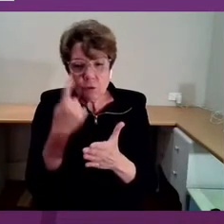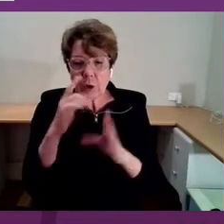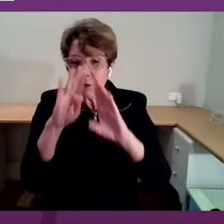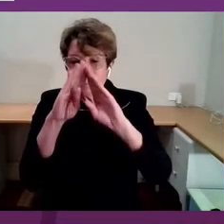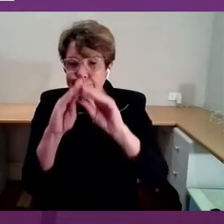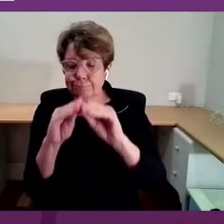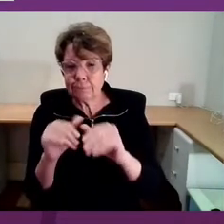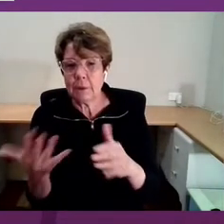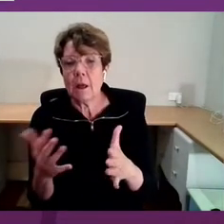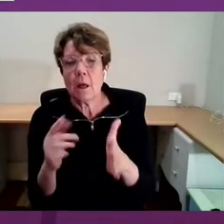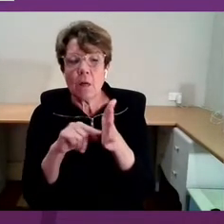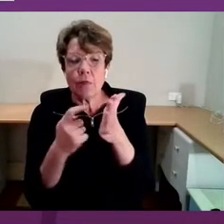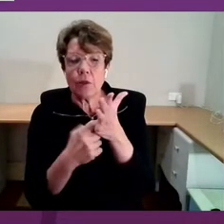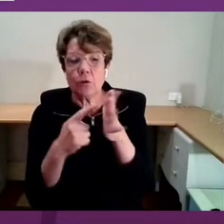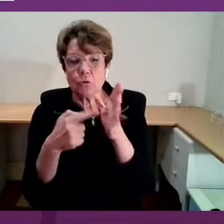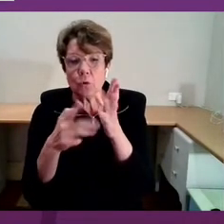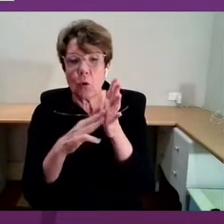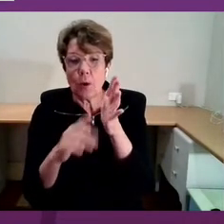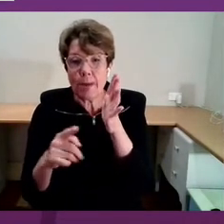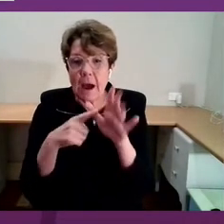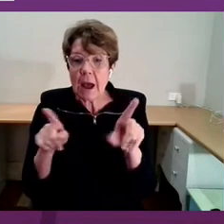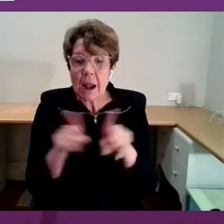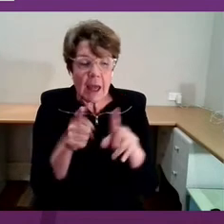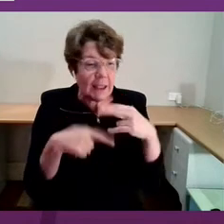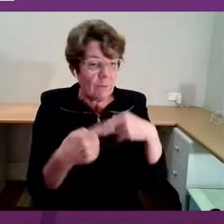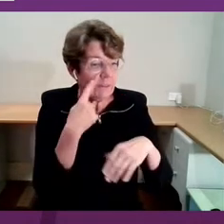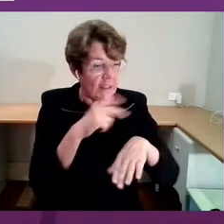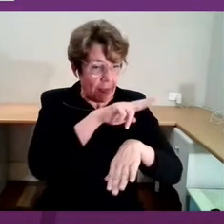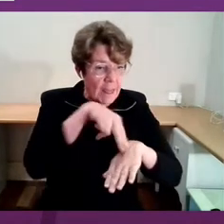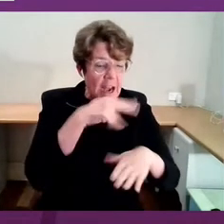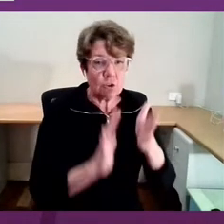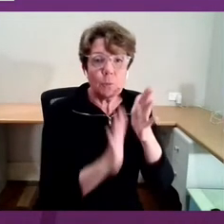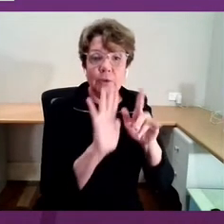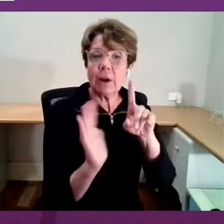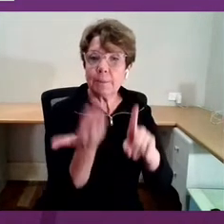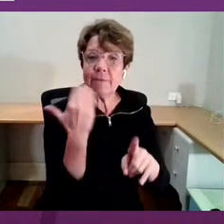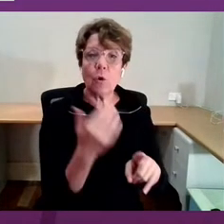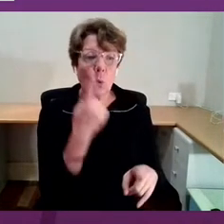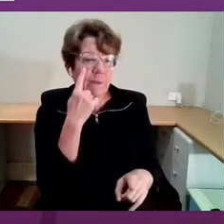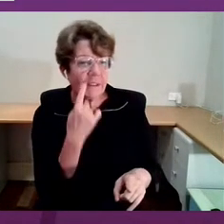concert for national bushfires, we've seen the benefit of that in the past.